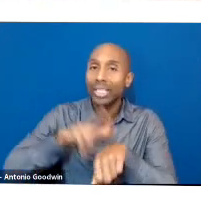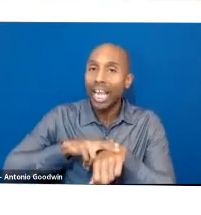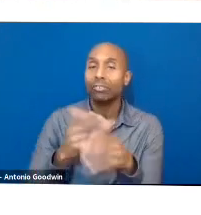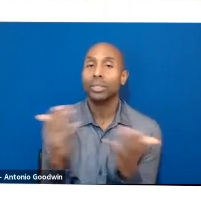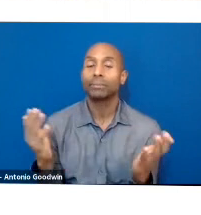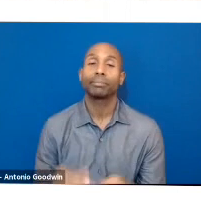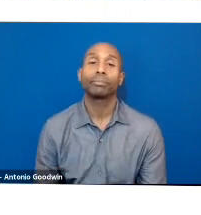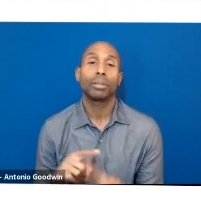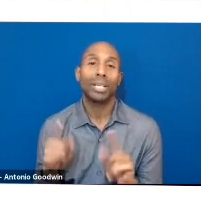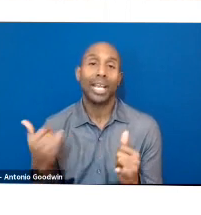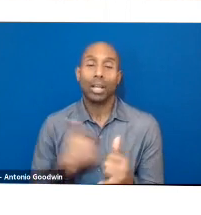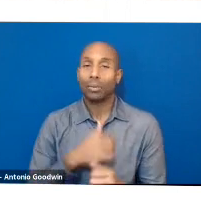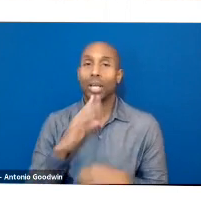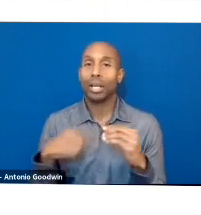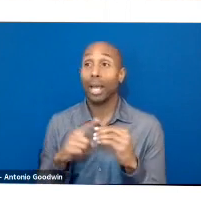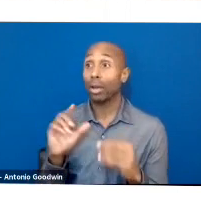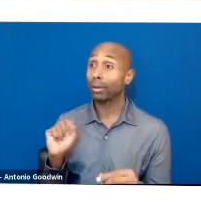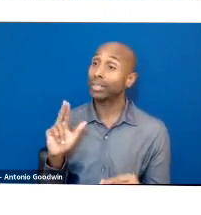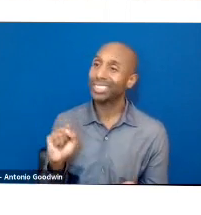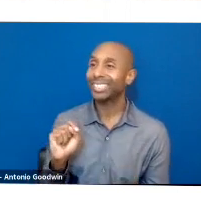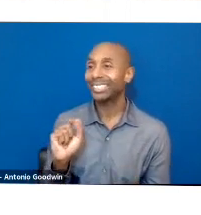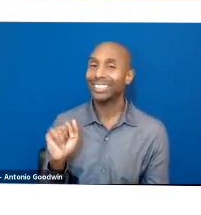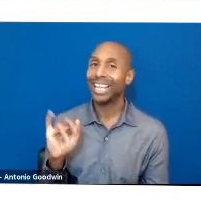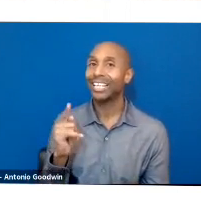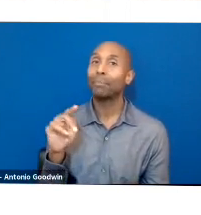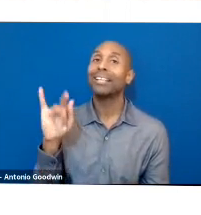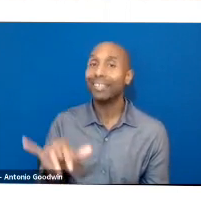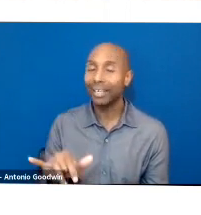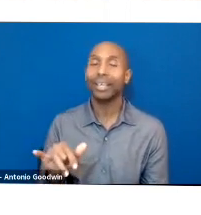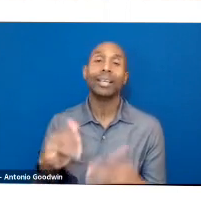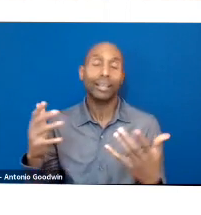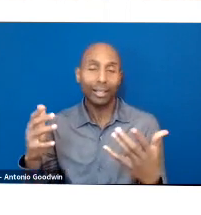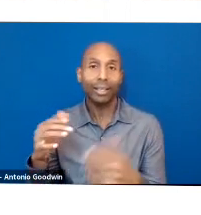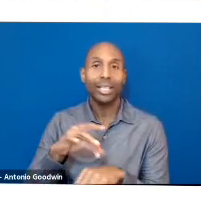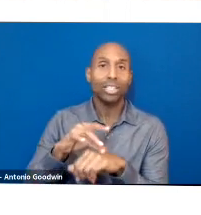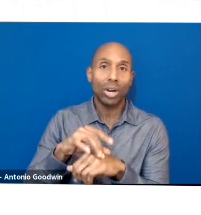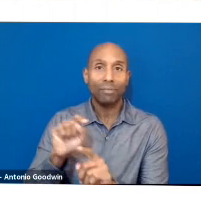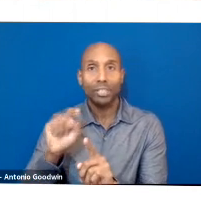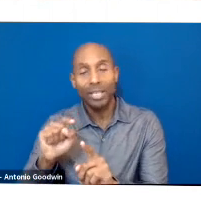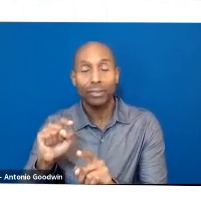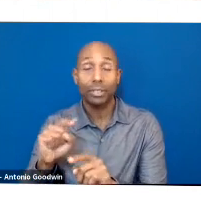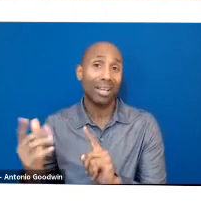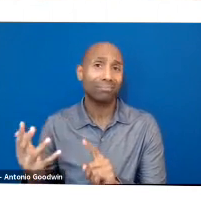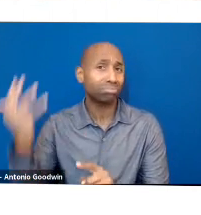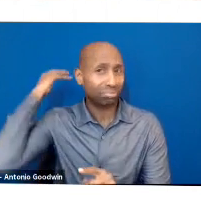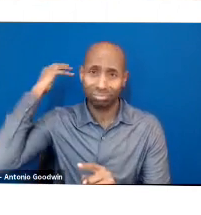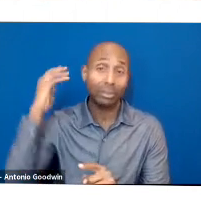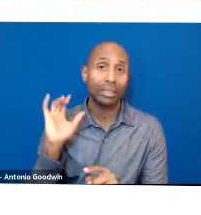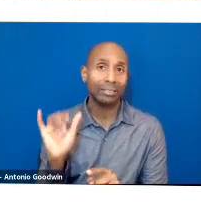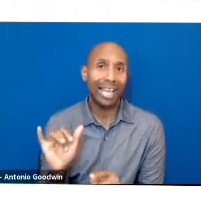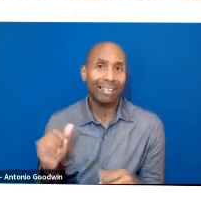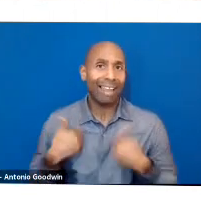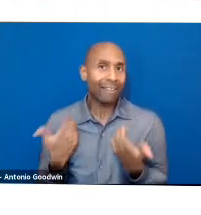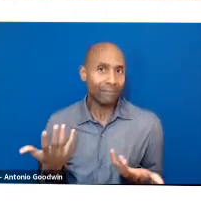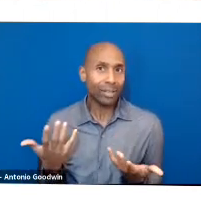specificity, but thousands of years ago, that was the way of life. So it wouldn't have been considered regenerative, but now we apply